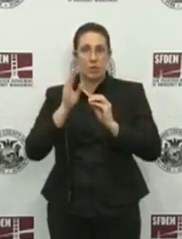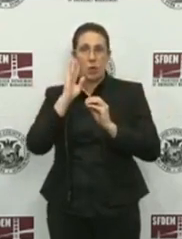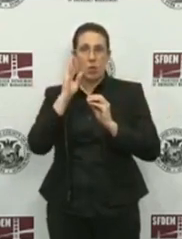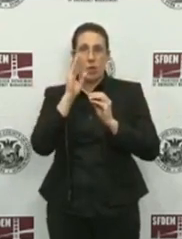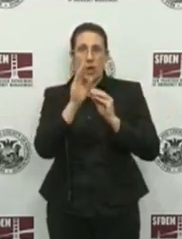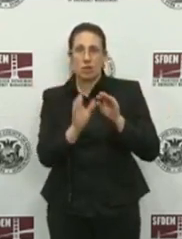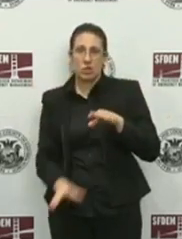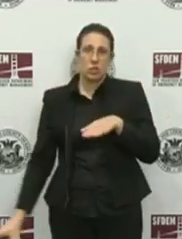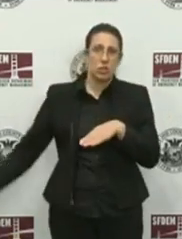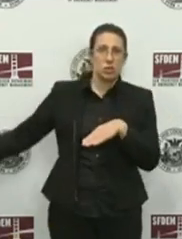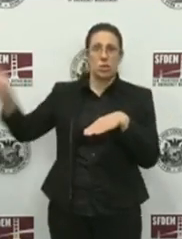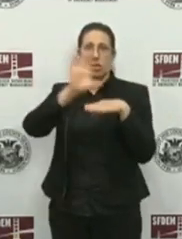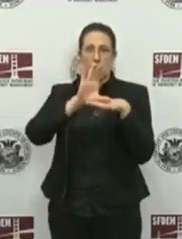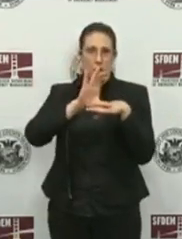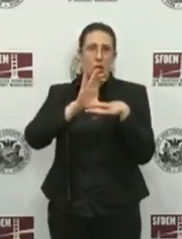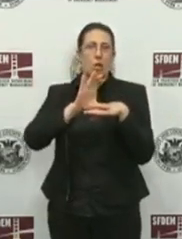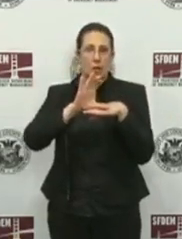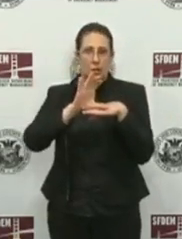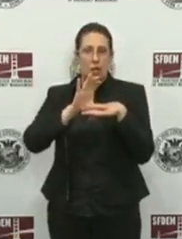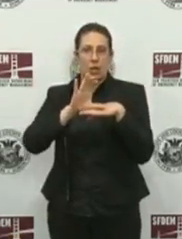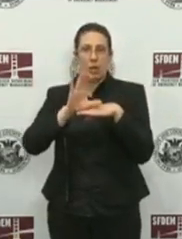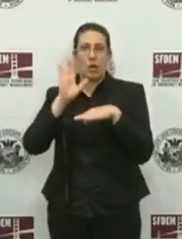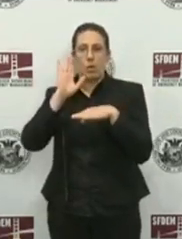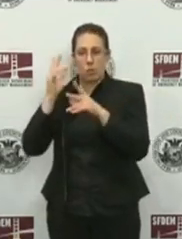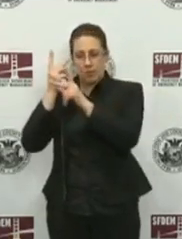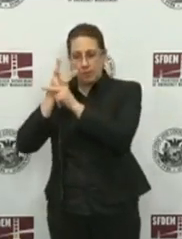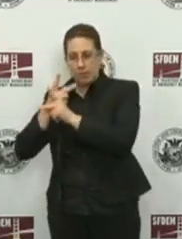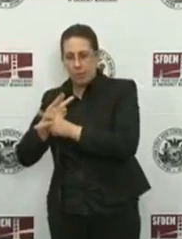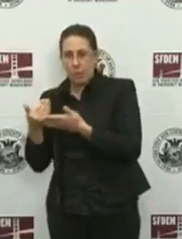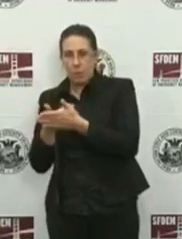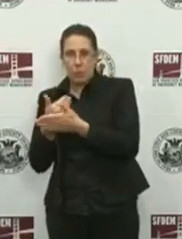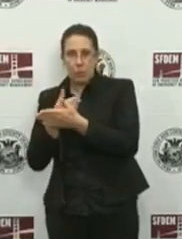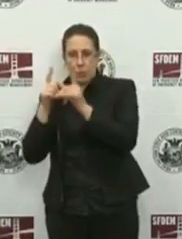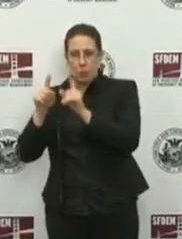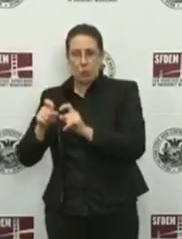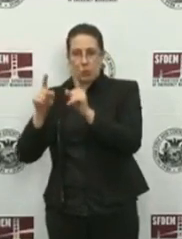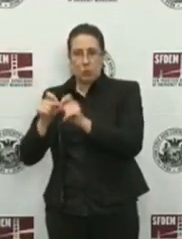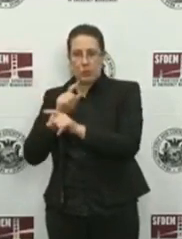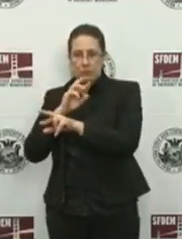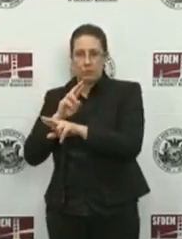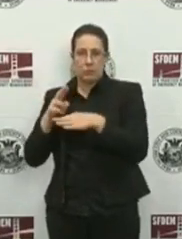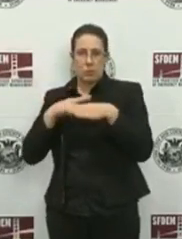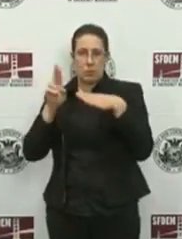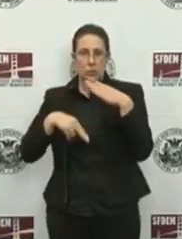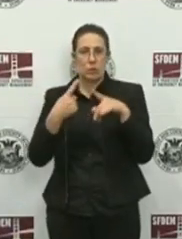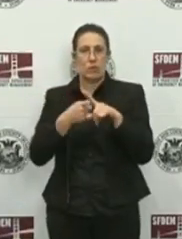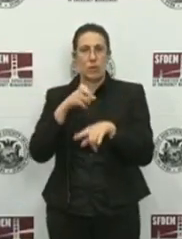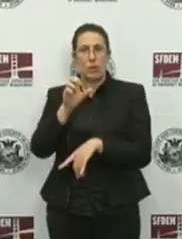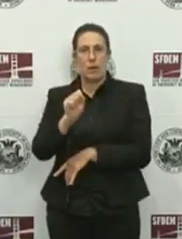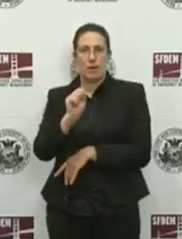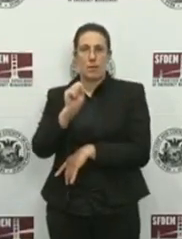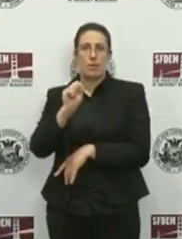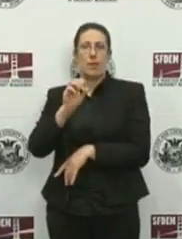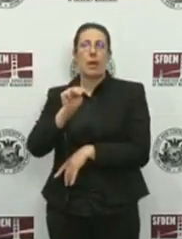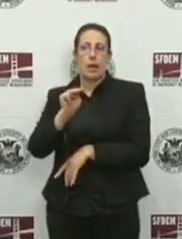higher once we factor in new test results from the MSC South shelter.